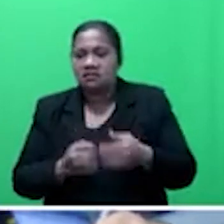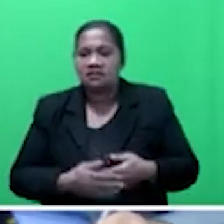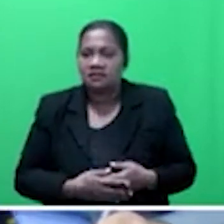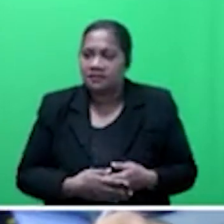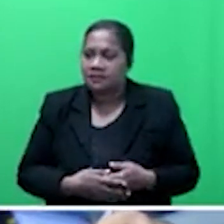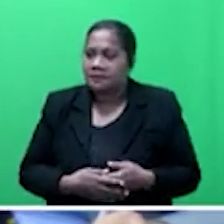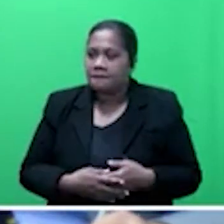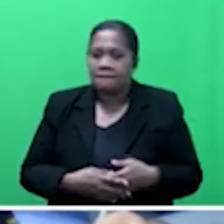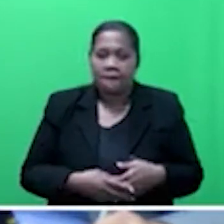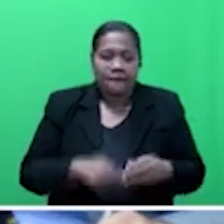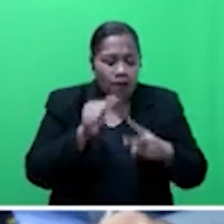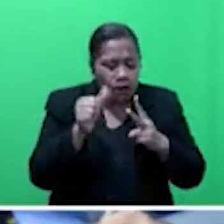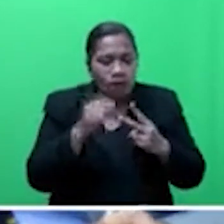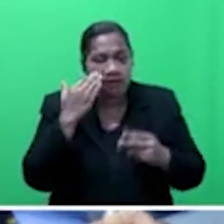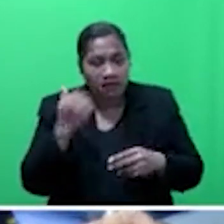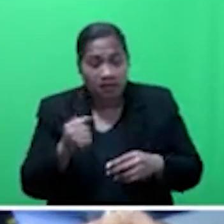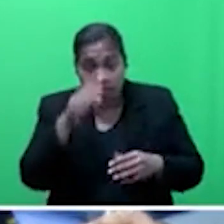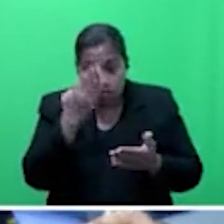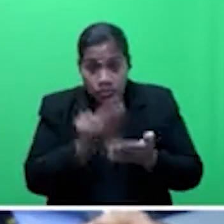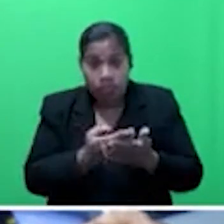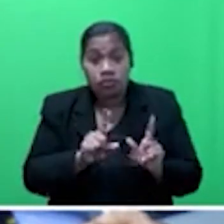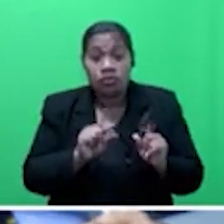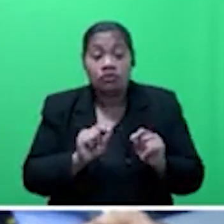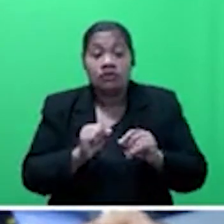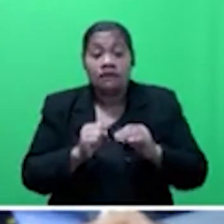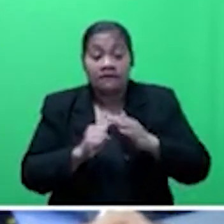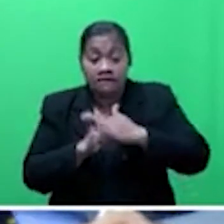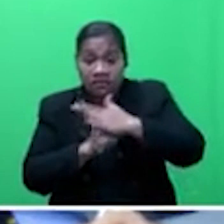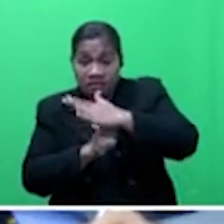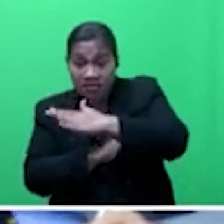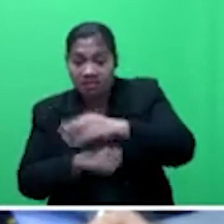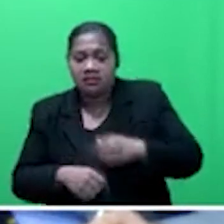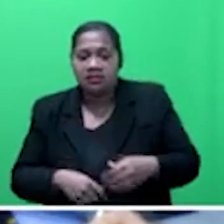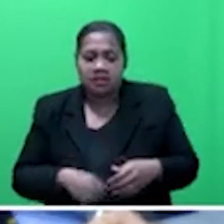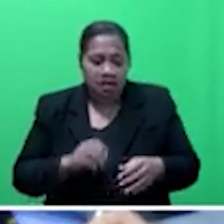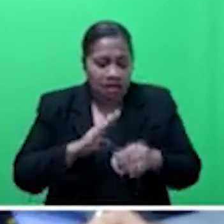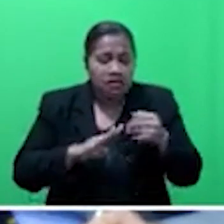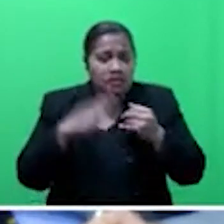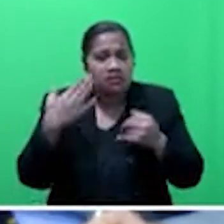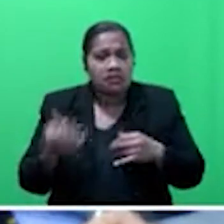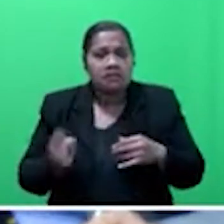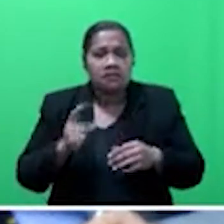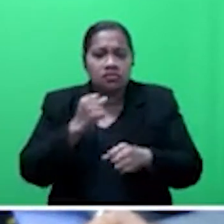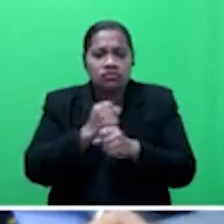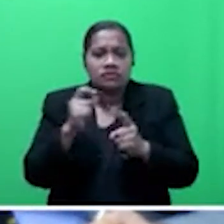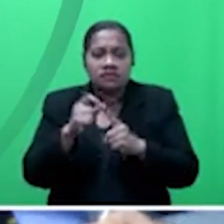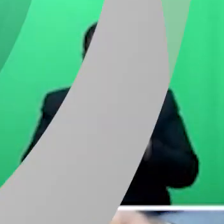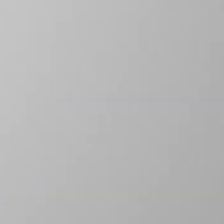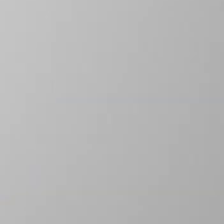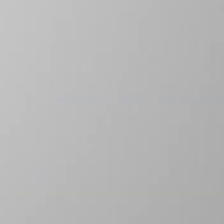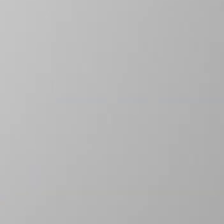It was also found that students doing foundation repeated courses until they got the desired GPA. Mr. Speaker Sir.